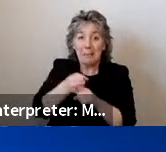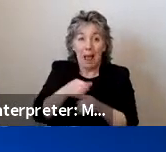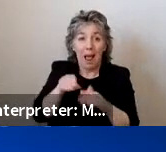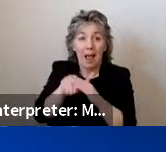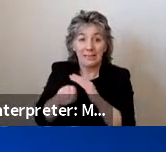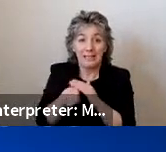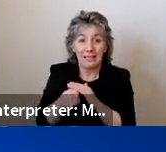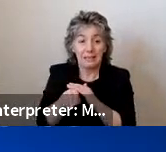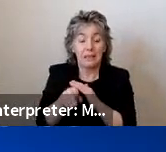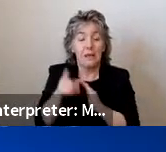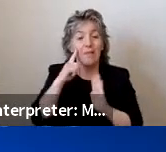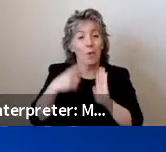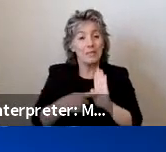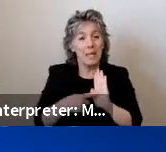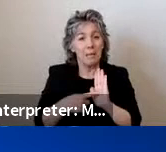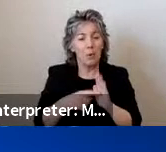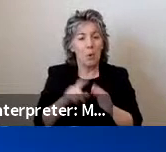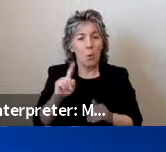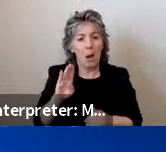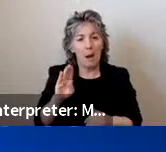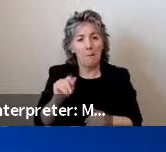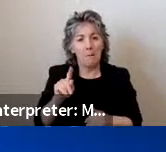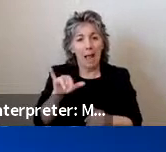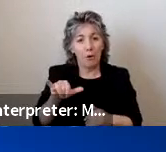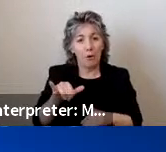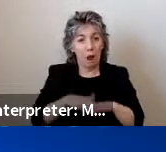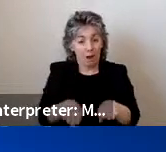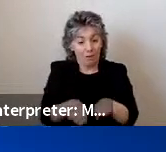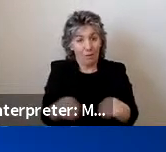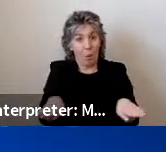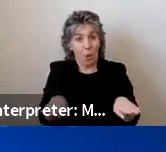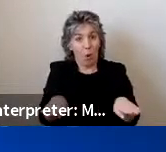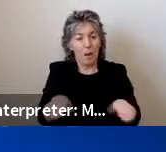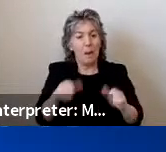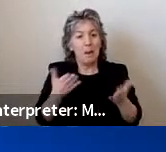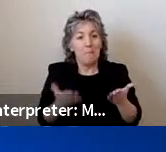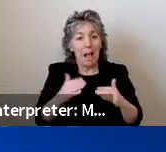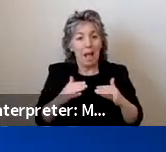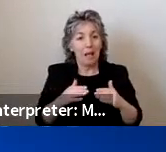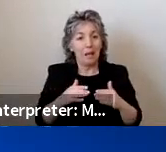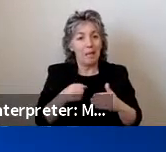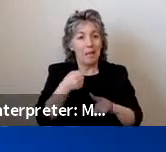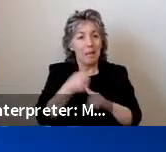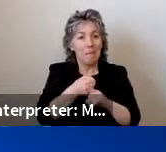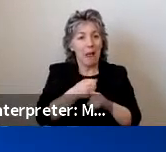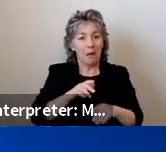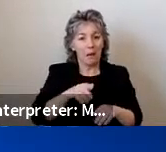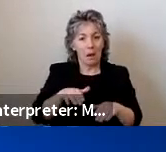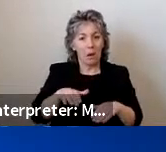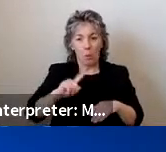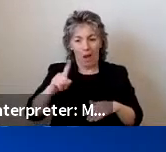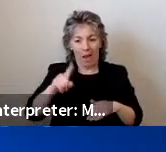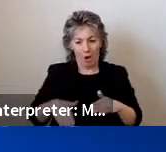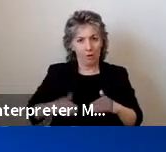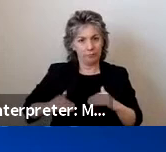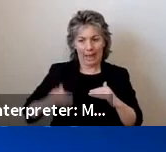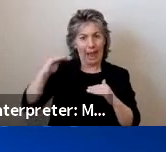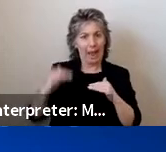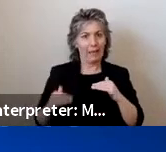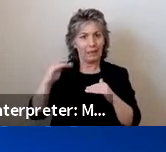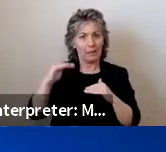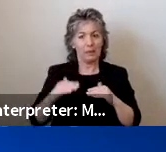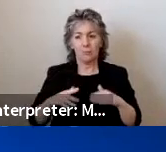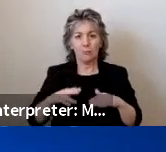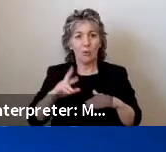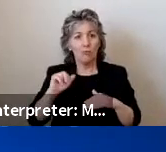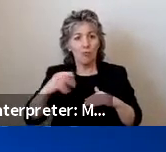example, the location of batteries in the floor can impact vehicle height, vertical clearance, and ramp slopes. With these things in